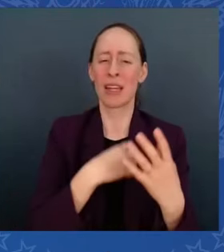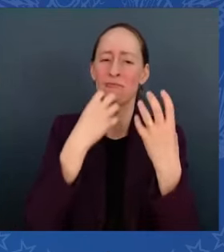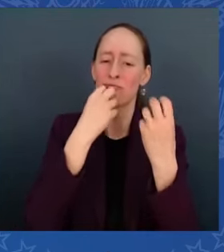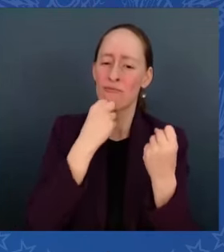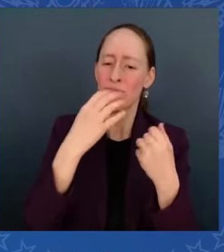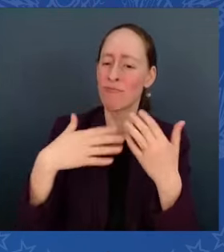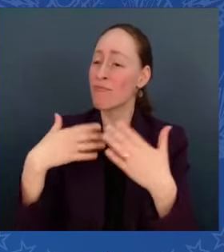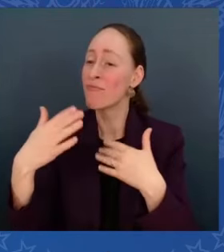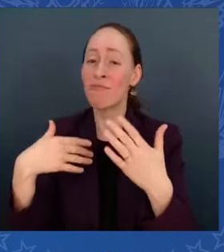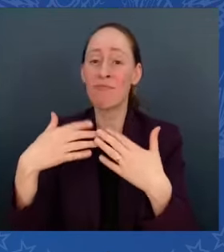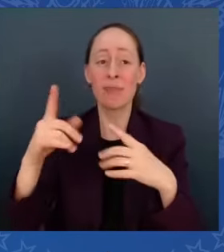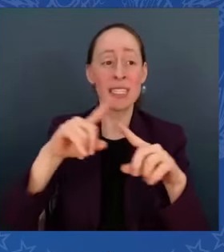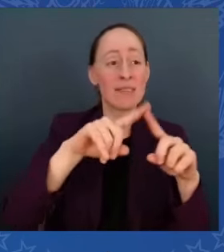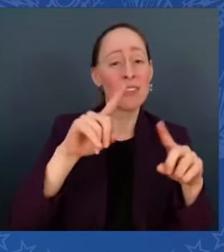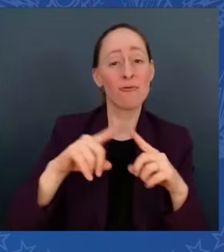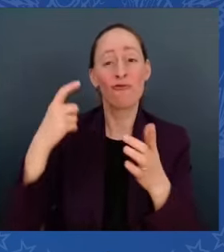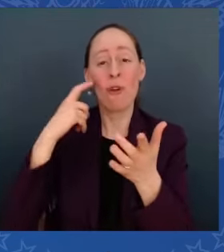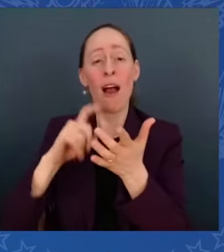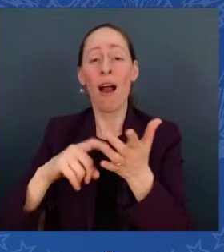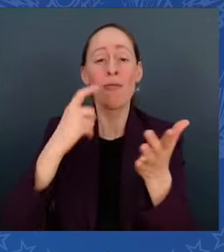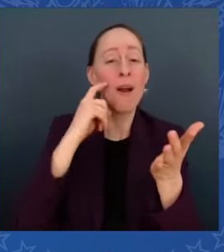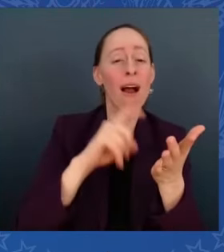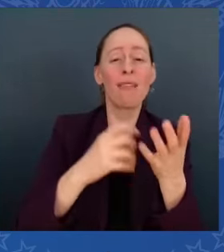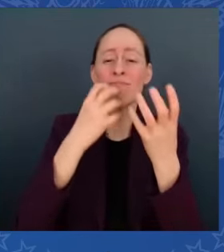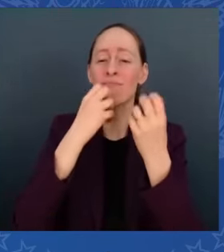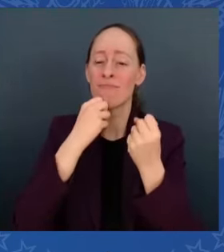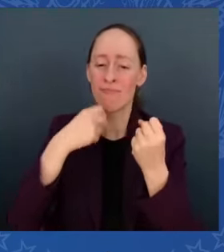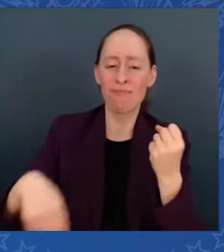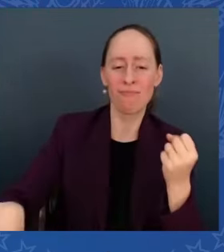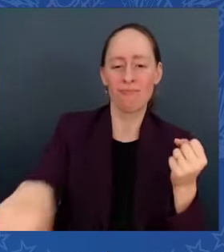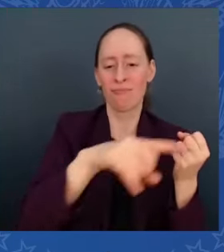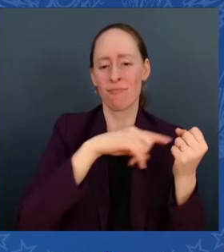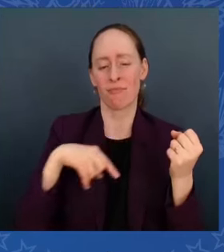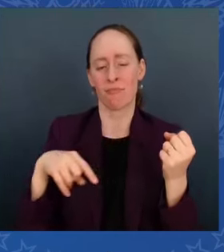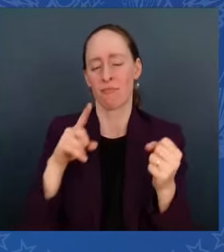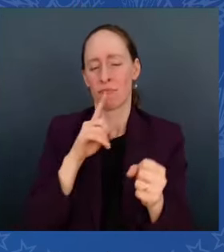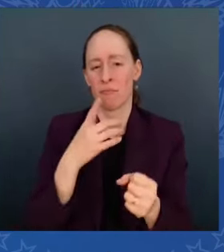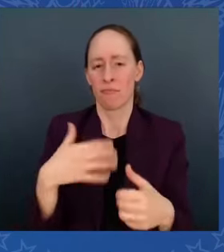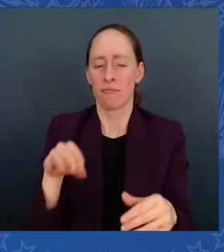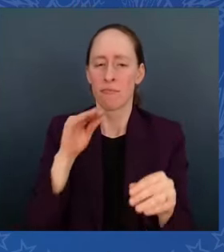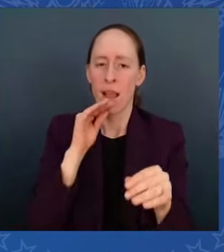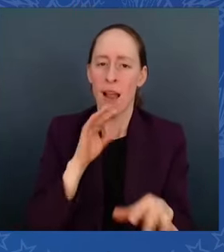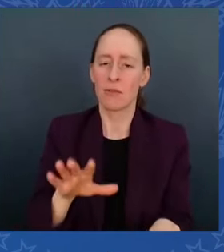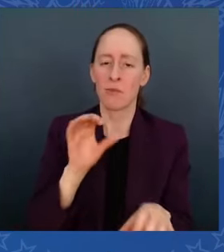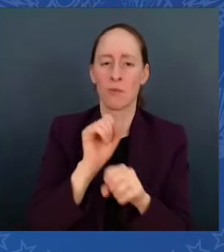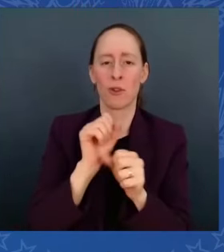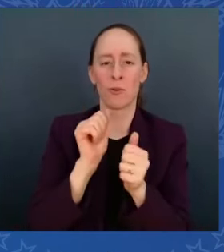alongside a dedicated team of educators led by an exceptional principal.